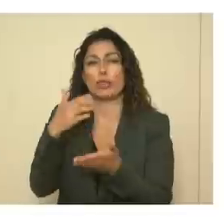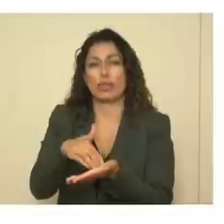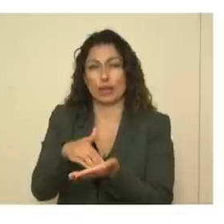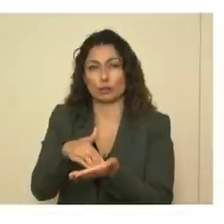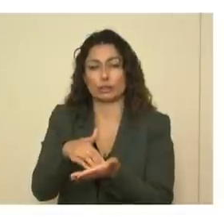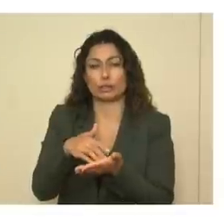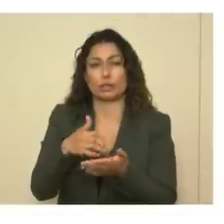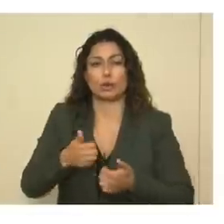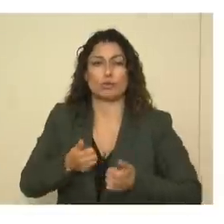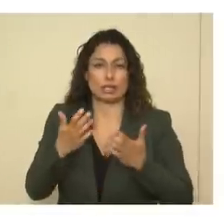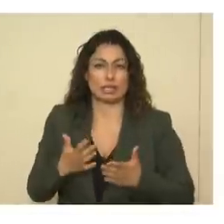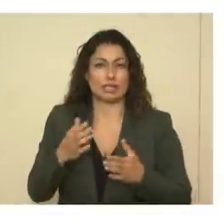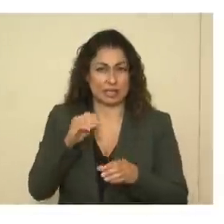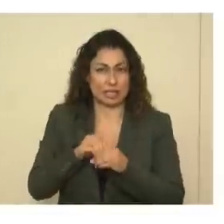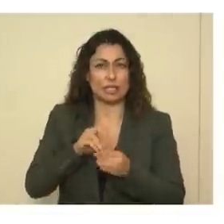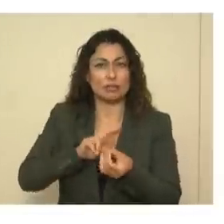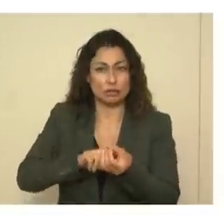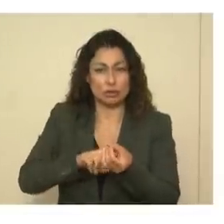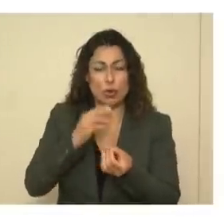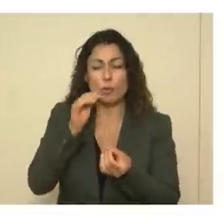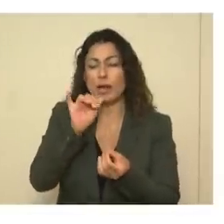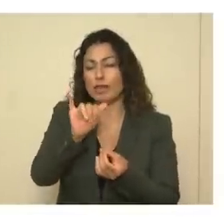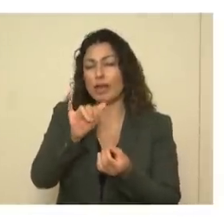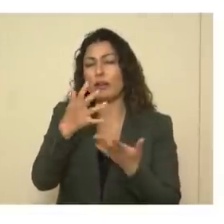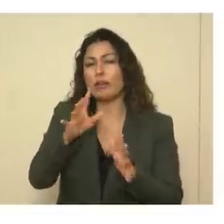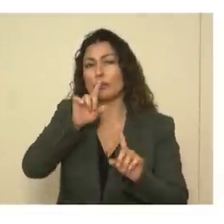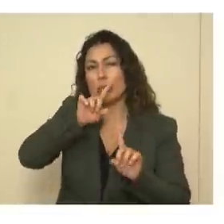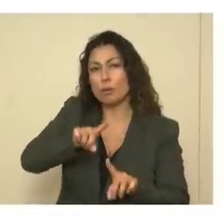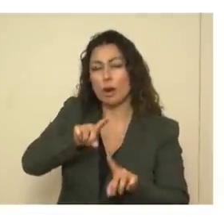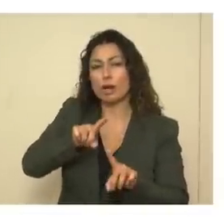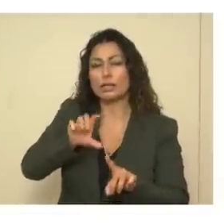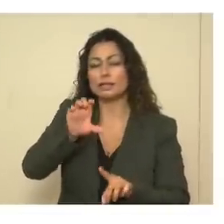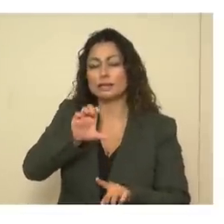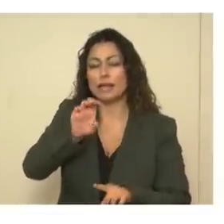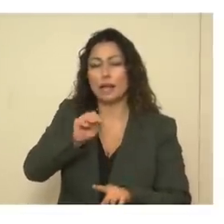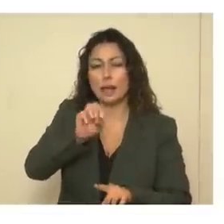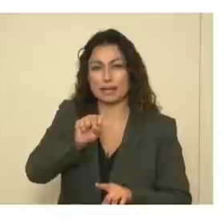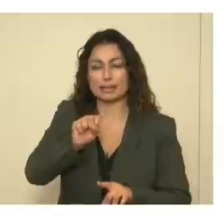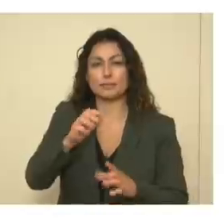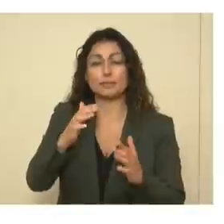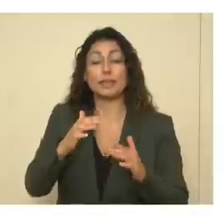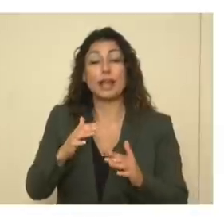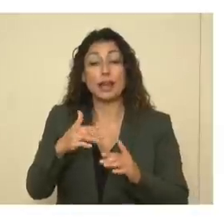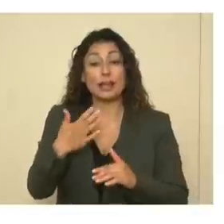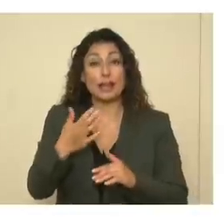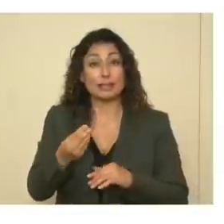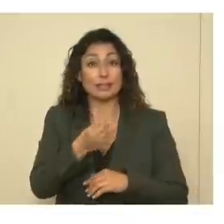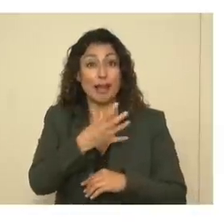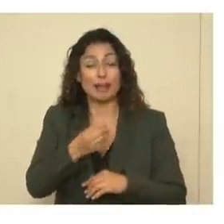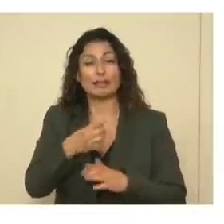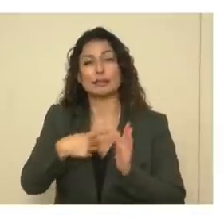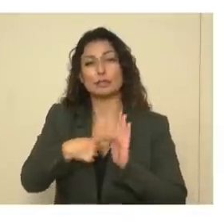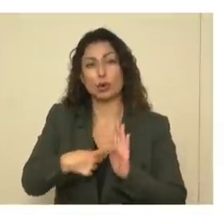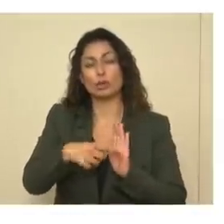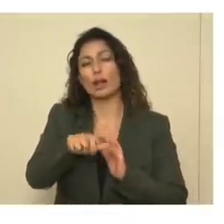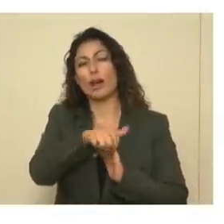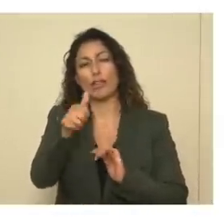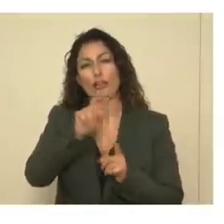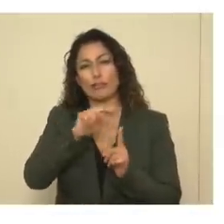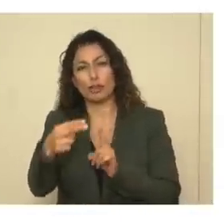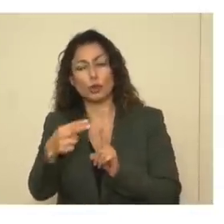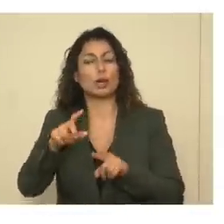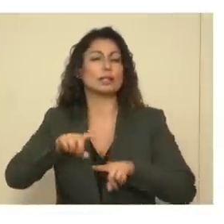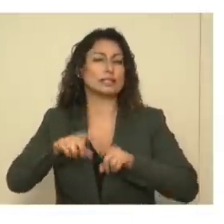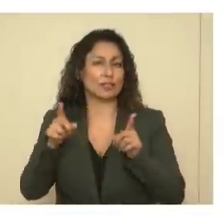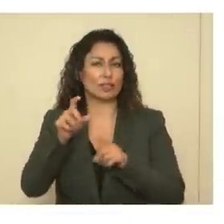facilities a few weeks ago when this was reported by CMS. And the next slide is another view from a different